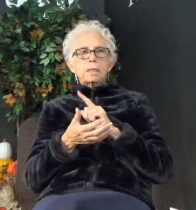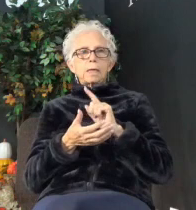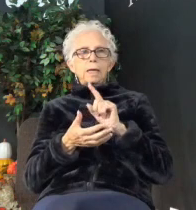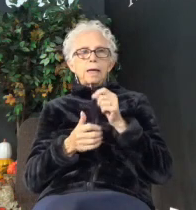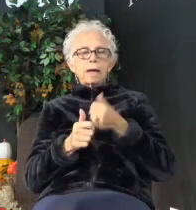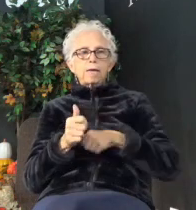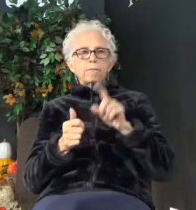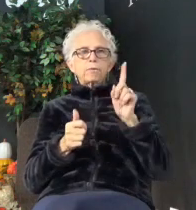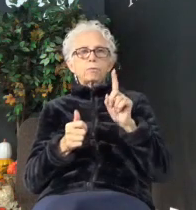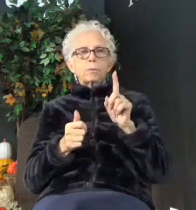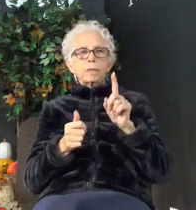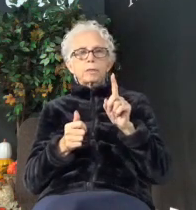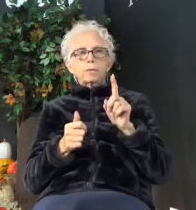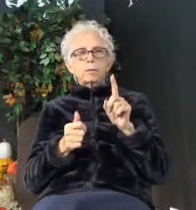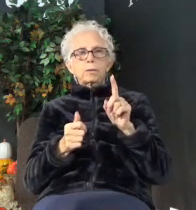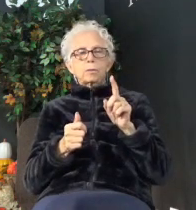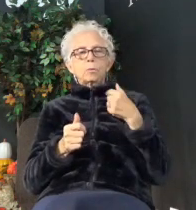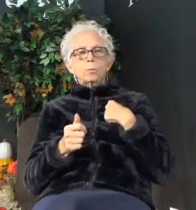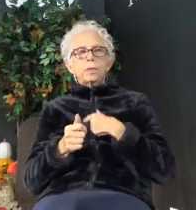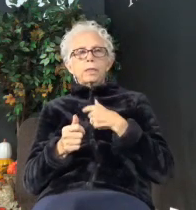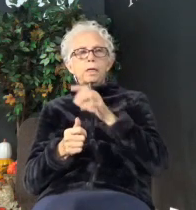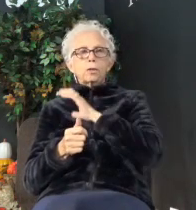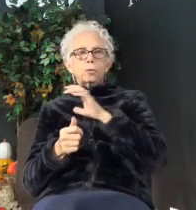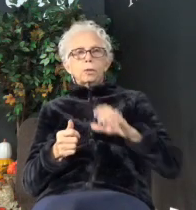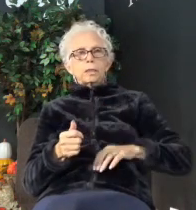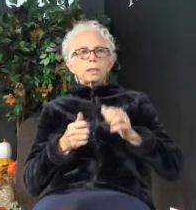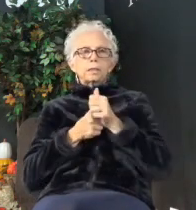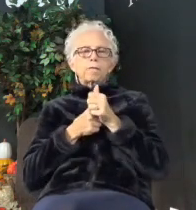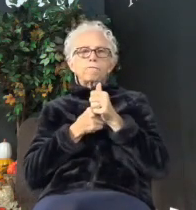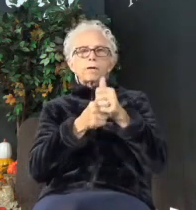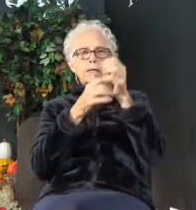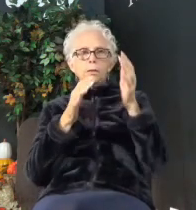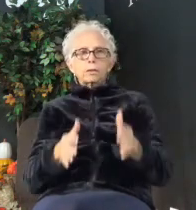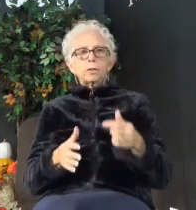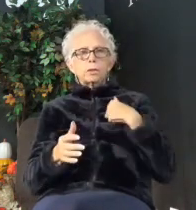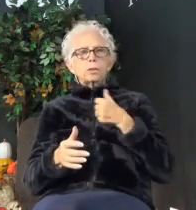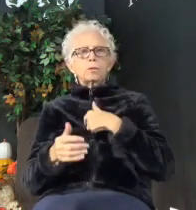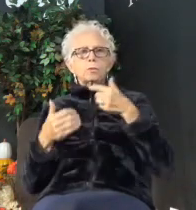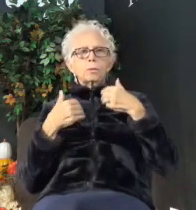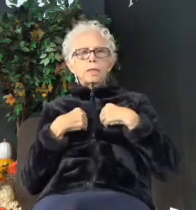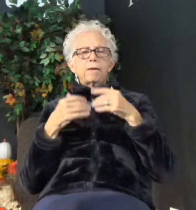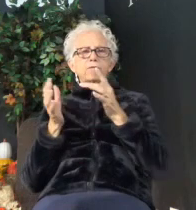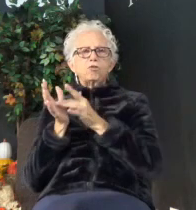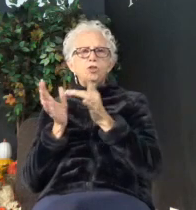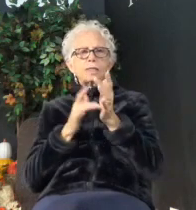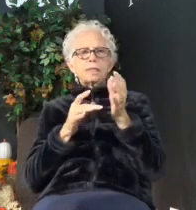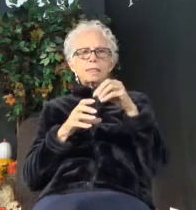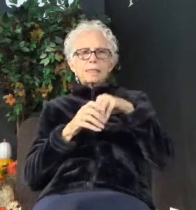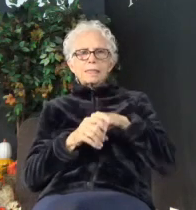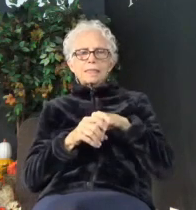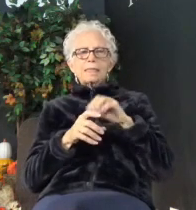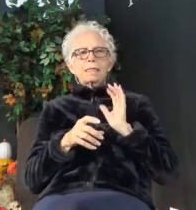the reality that we are Christ followers, that we have Jesus in us,